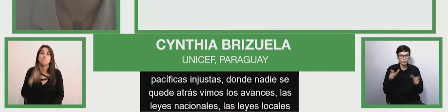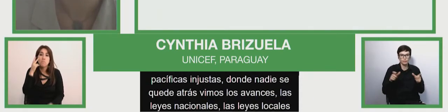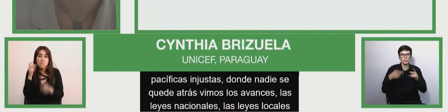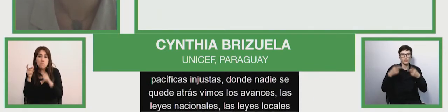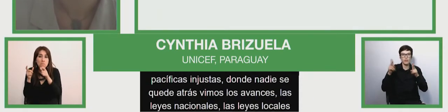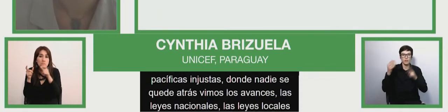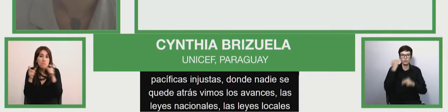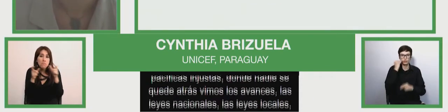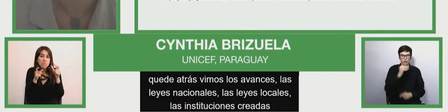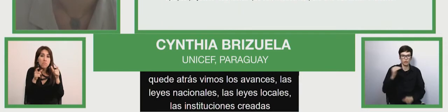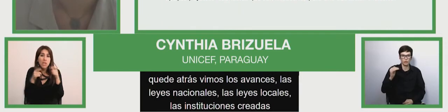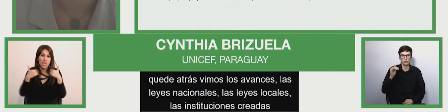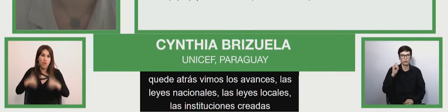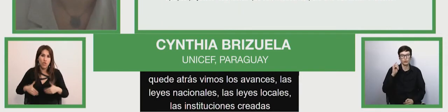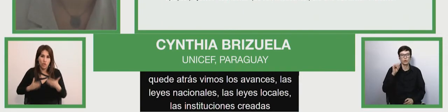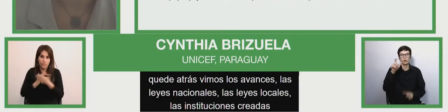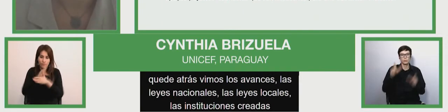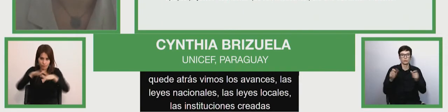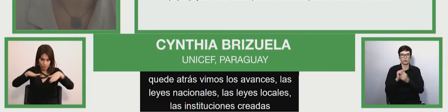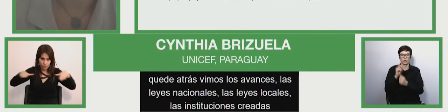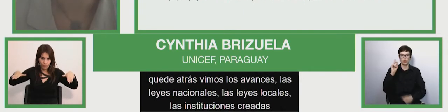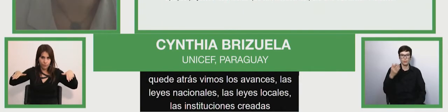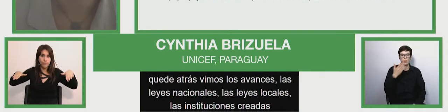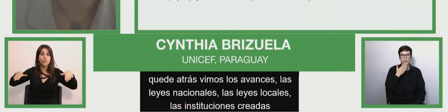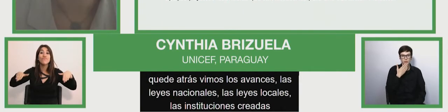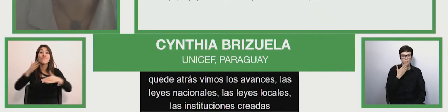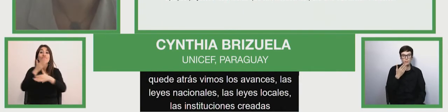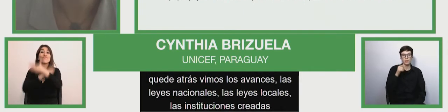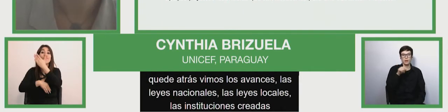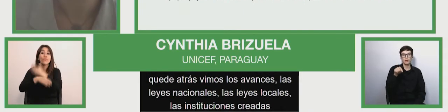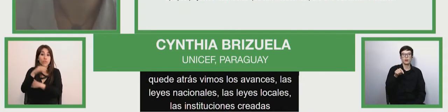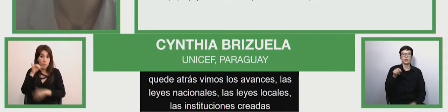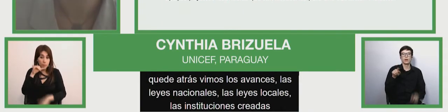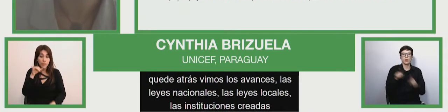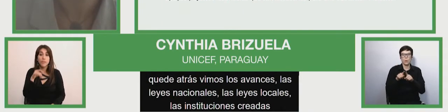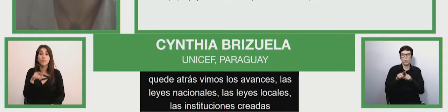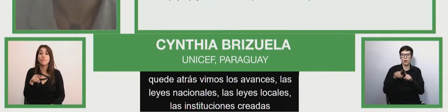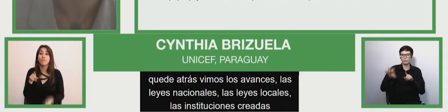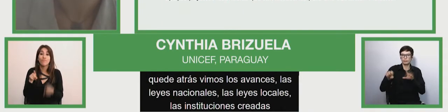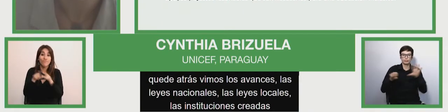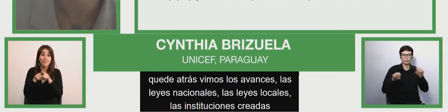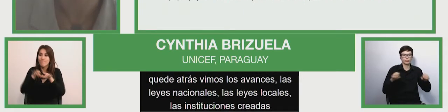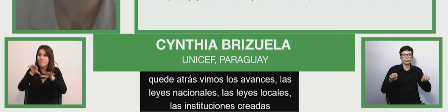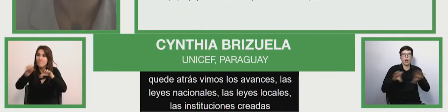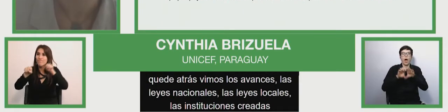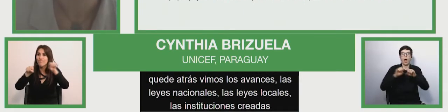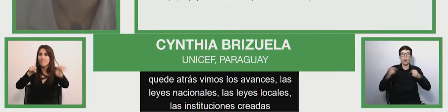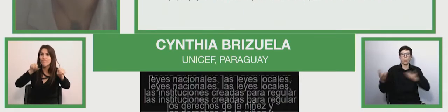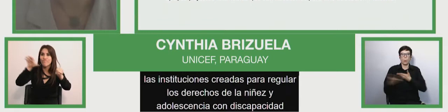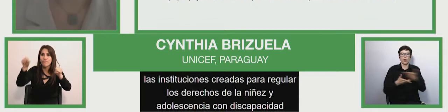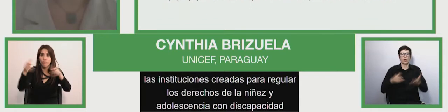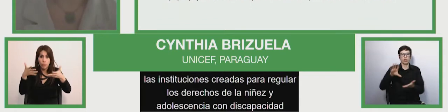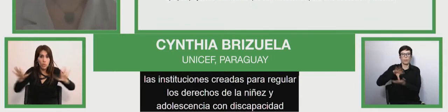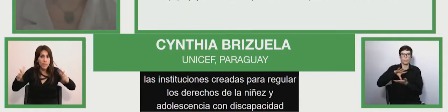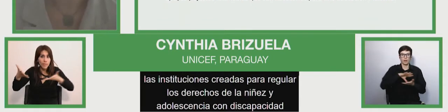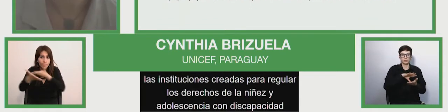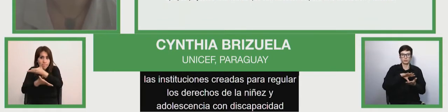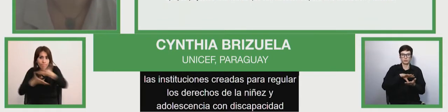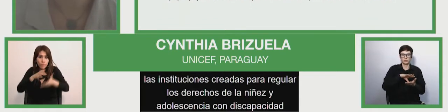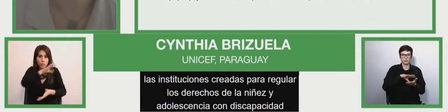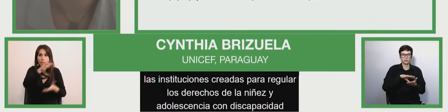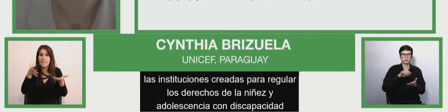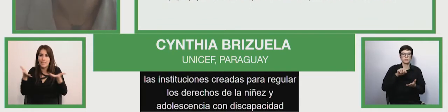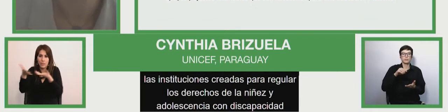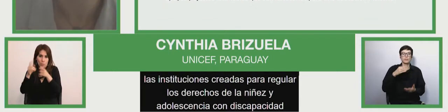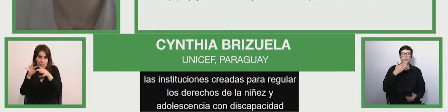the the adhesions of all countries to marrakesh treaty efforts made